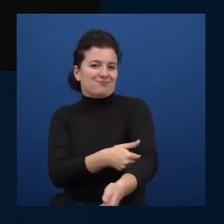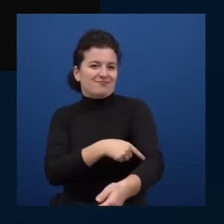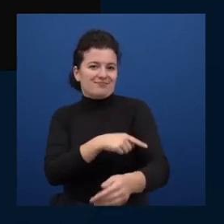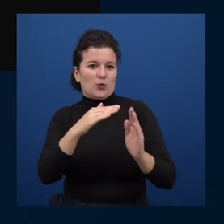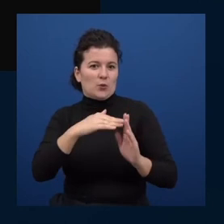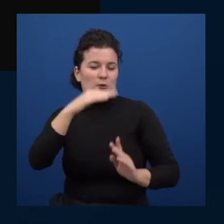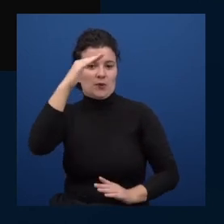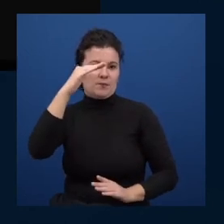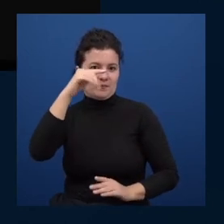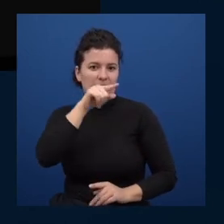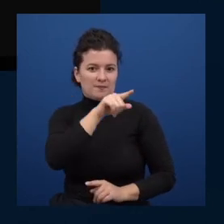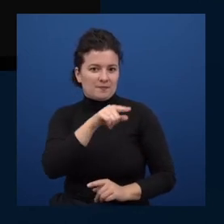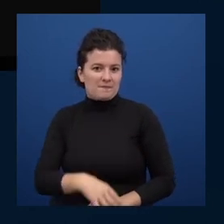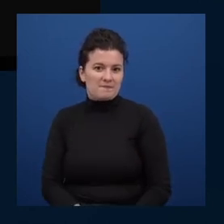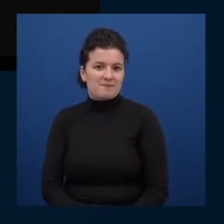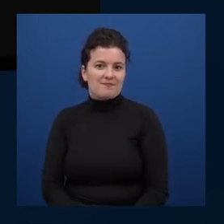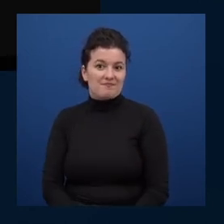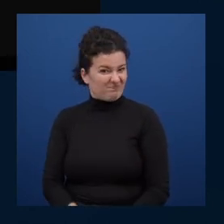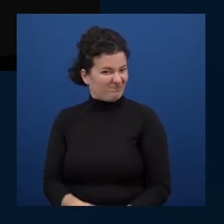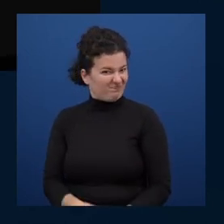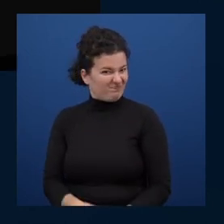in the prompt that cool